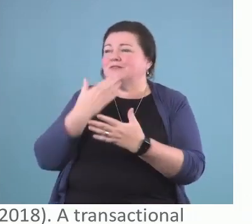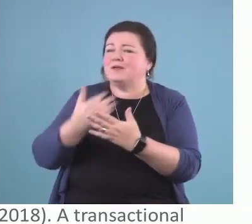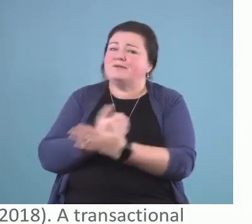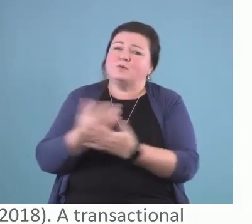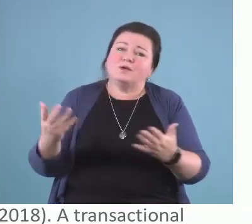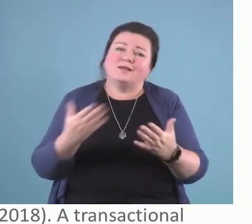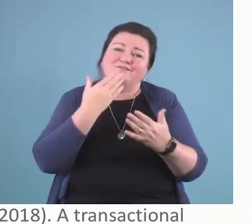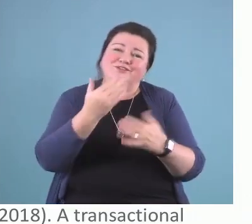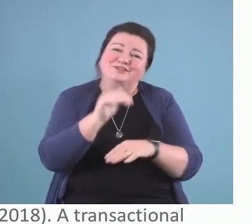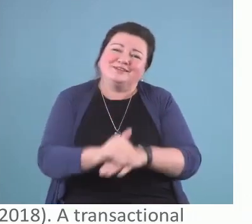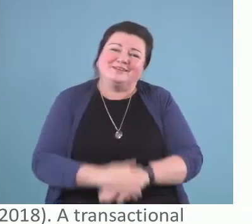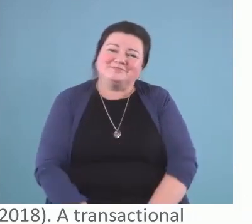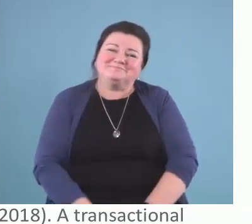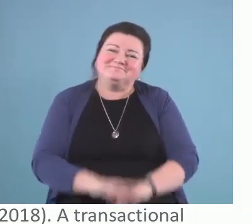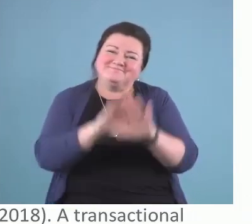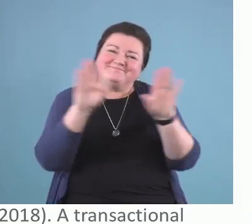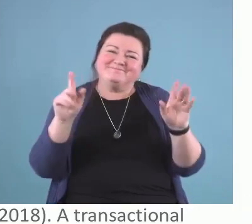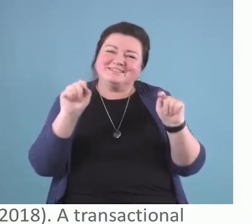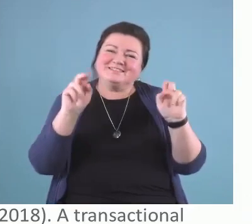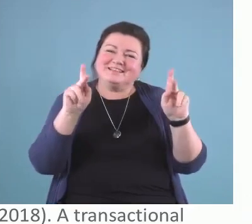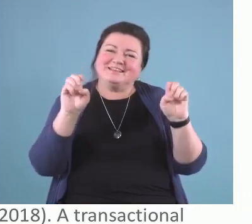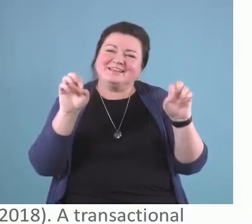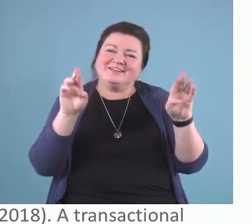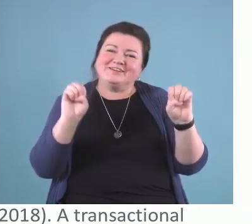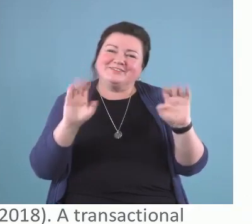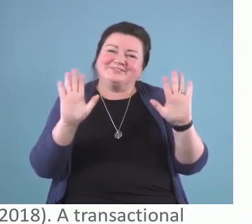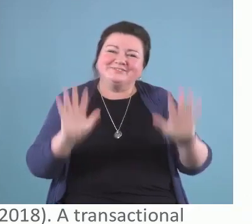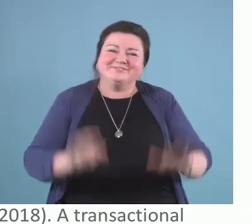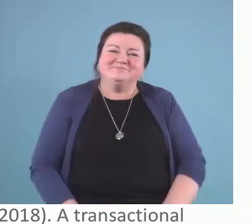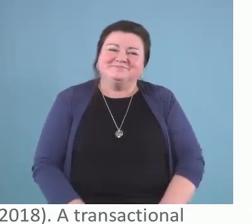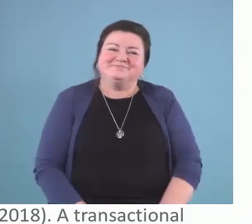a good night. Take care. Thank you, Vaughn.